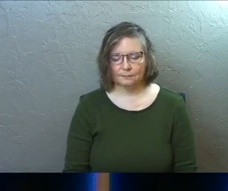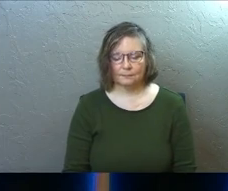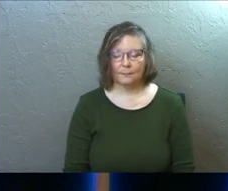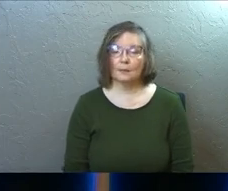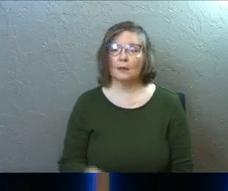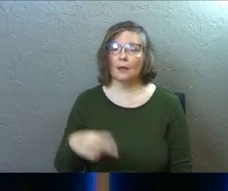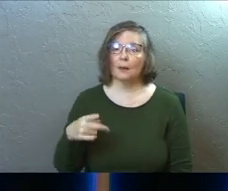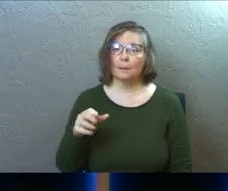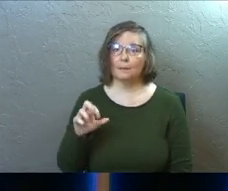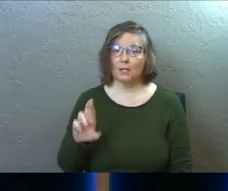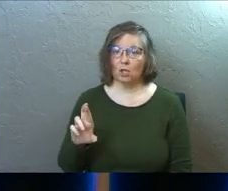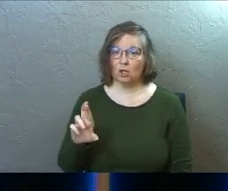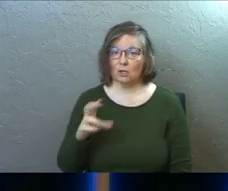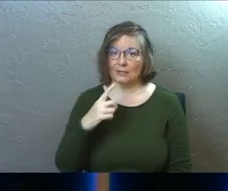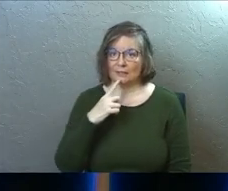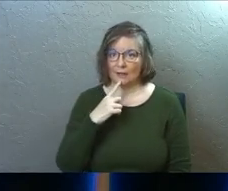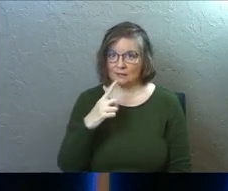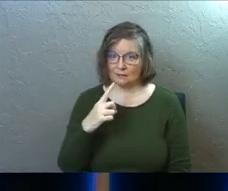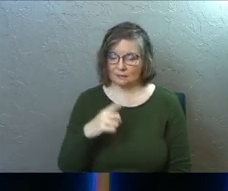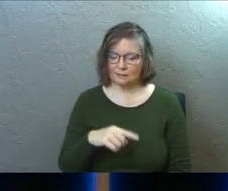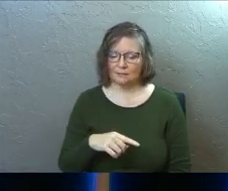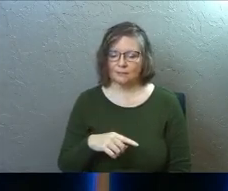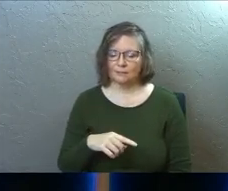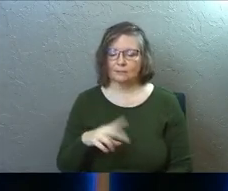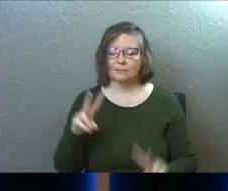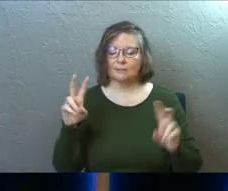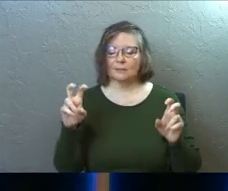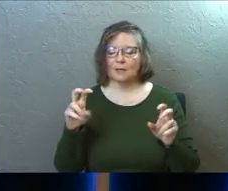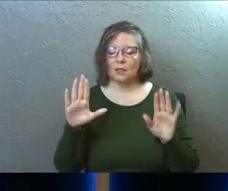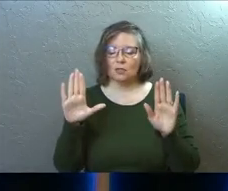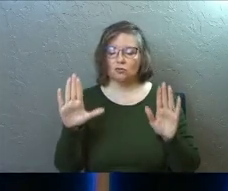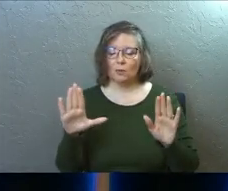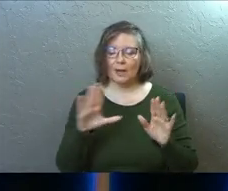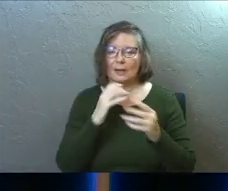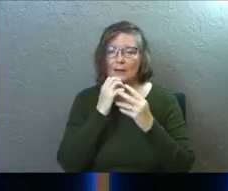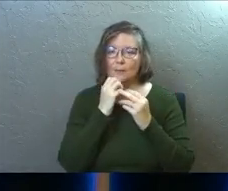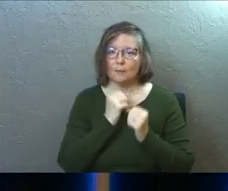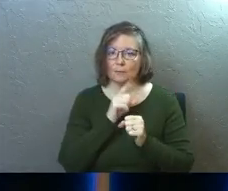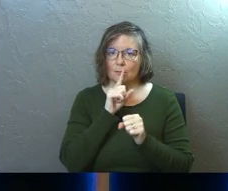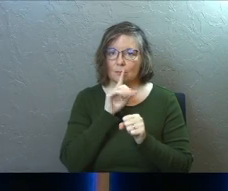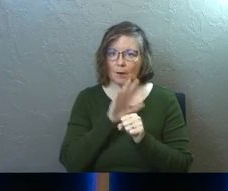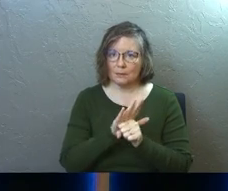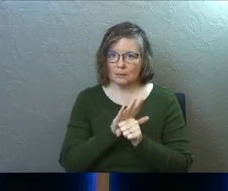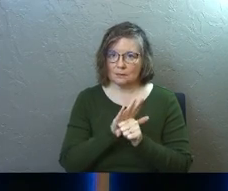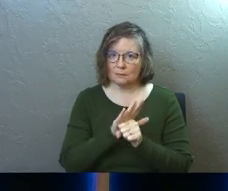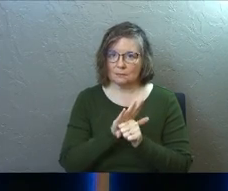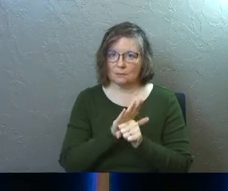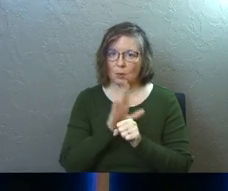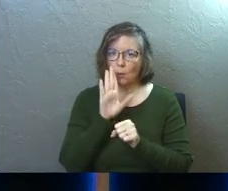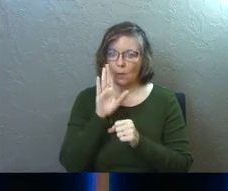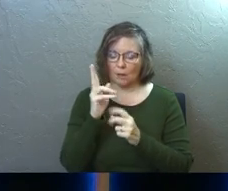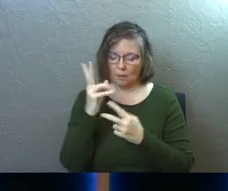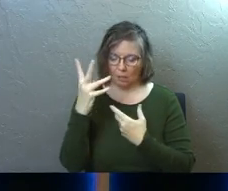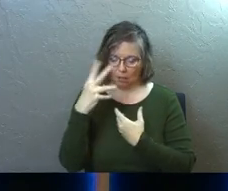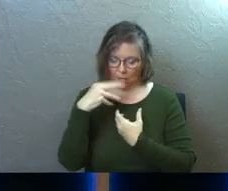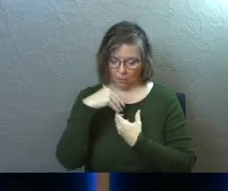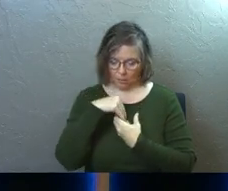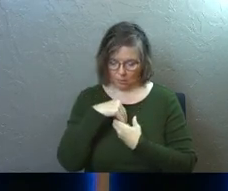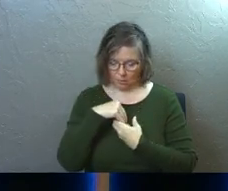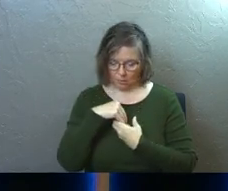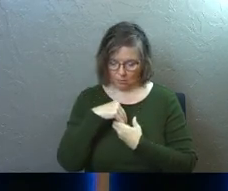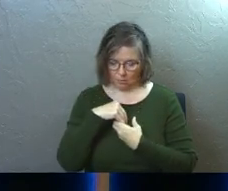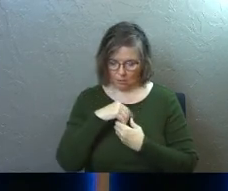So Peter says, these great and precious promises, they're going to change us into the character of Jesus